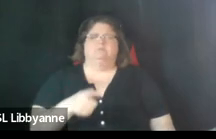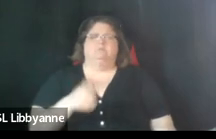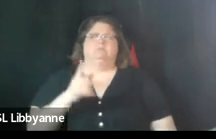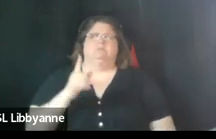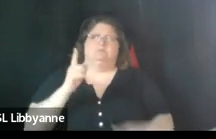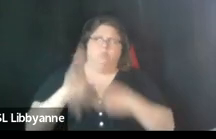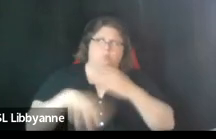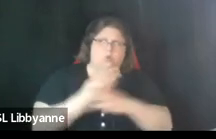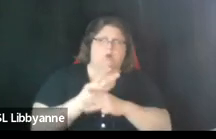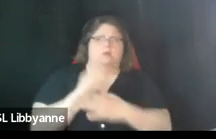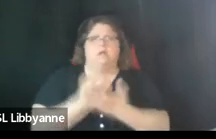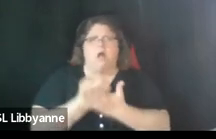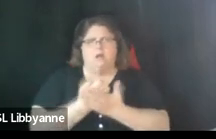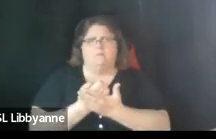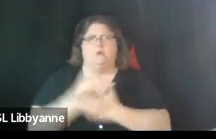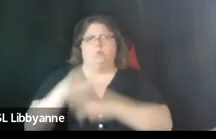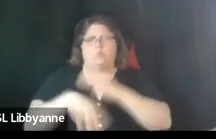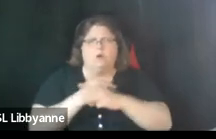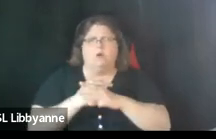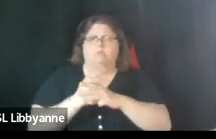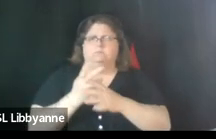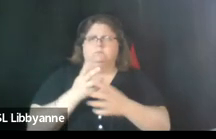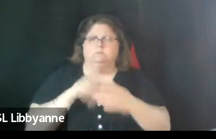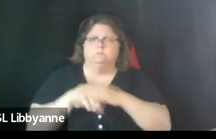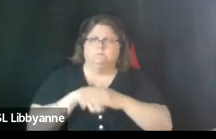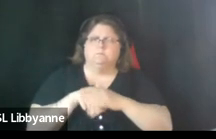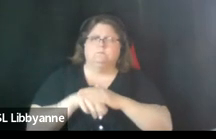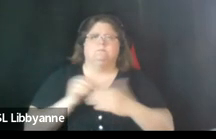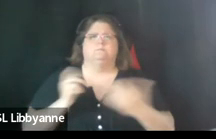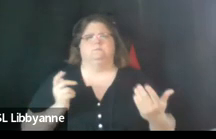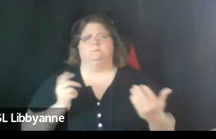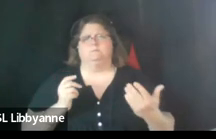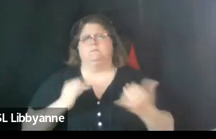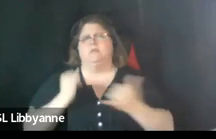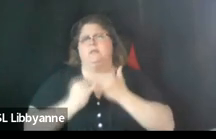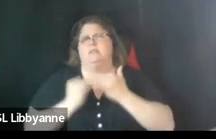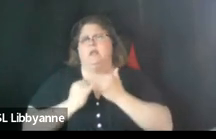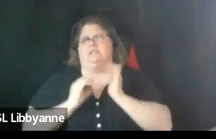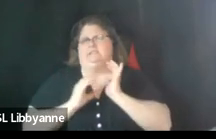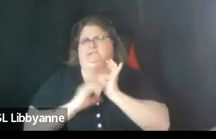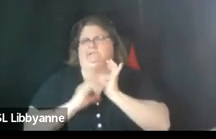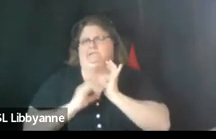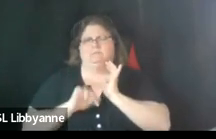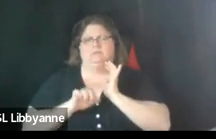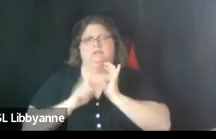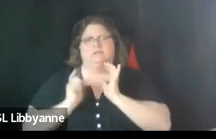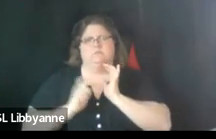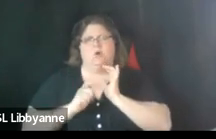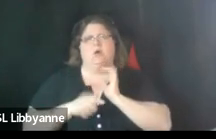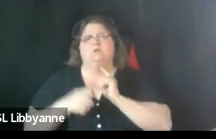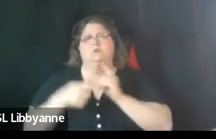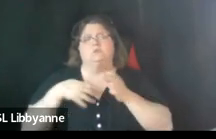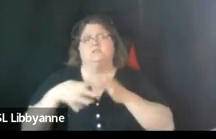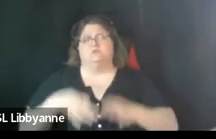that's the uh the last piece of the preamble and the last piece is a small one uh which is to uh describe the work of the